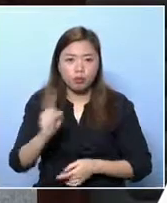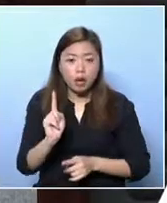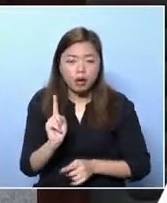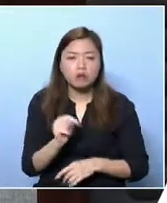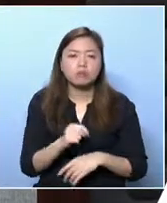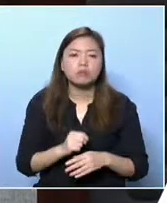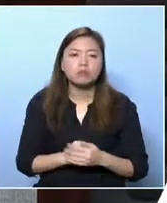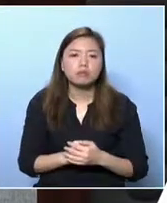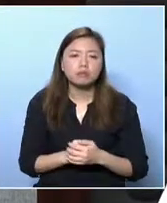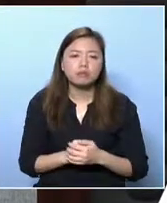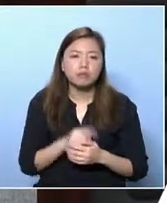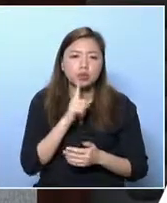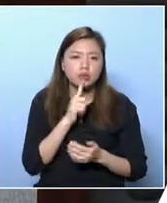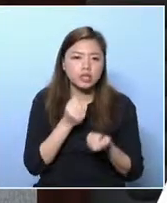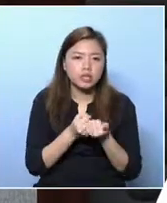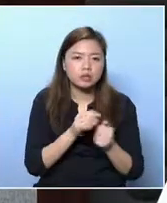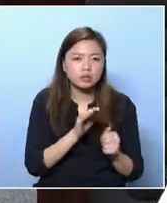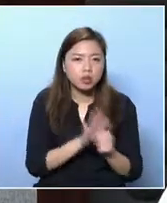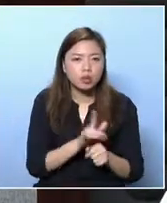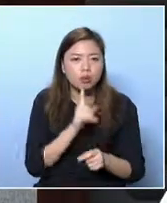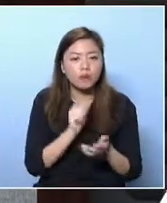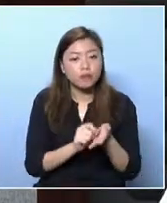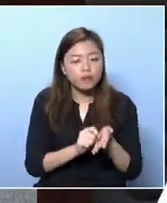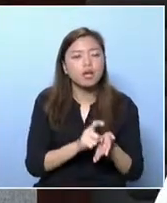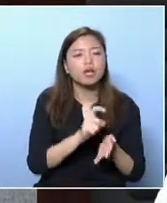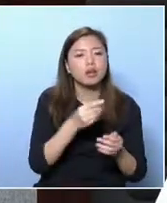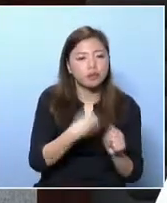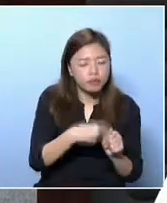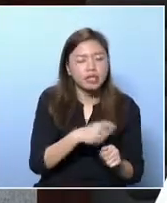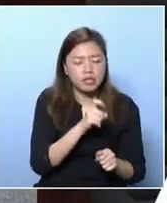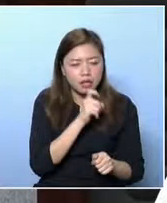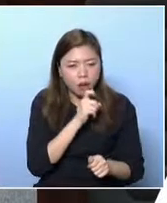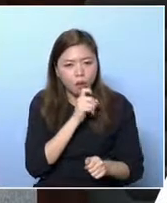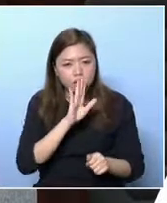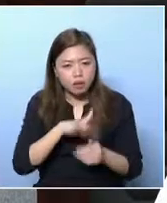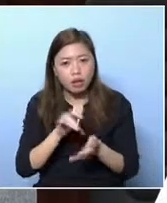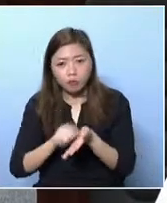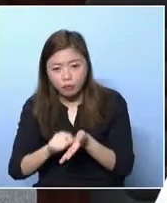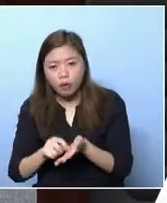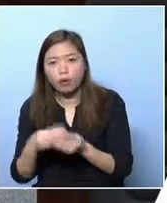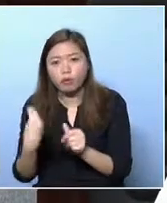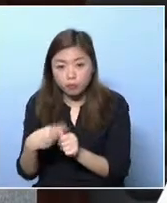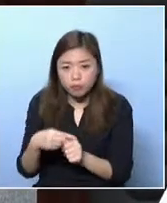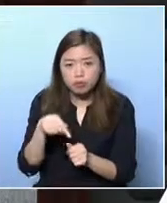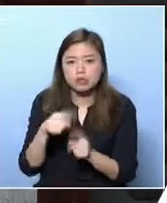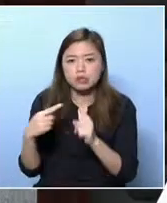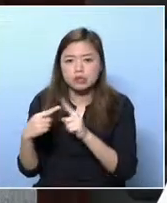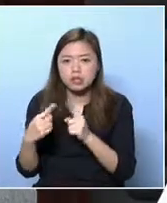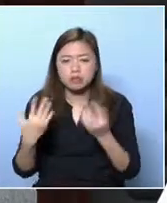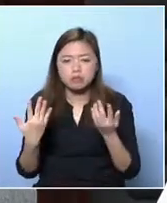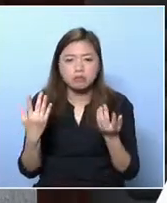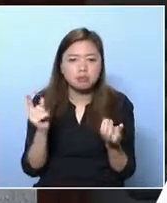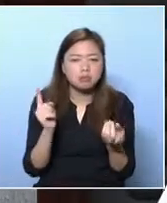cooperation between schools and families. They provide a tutorial